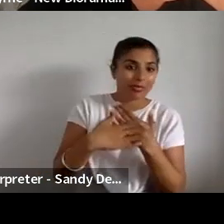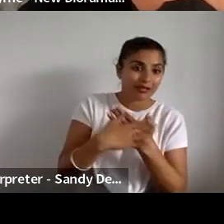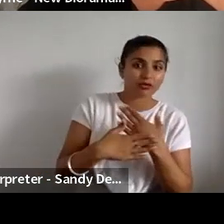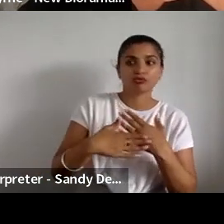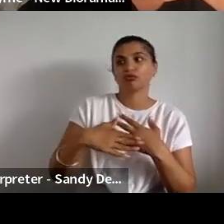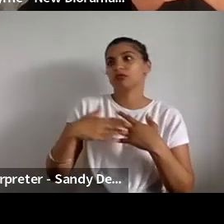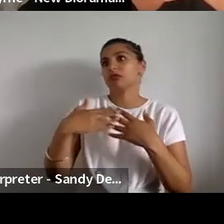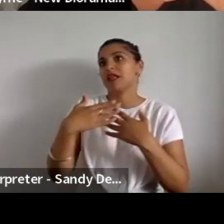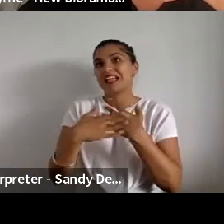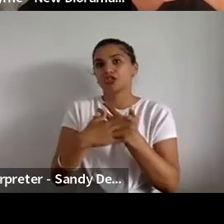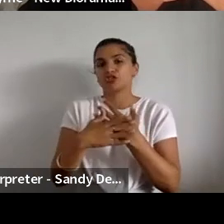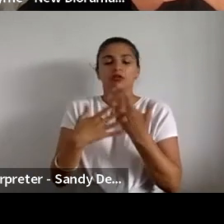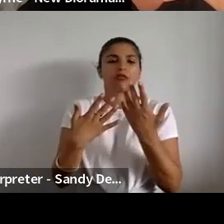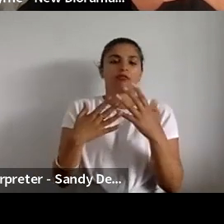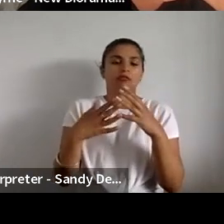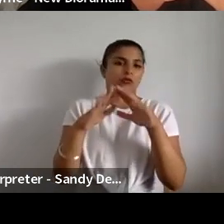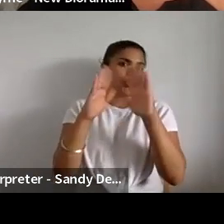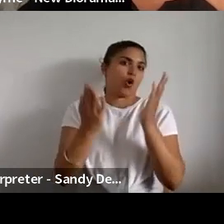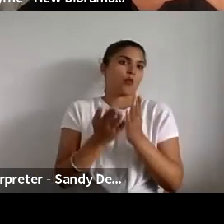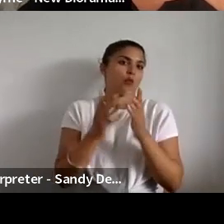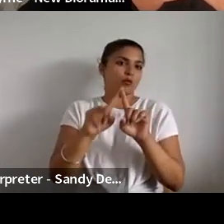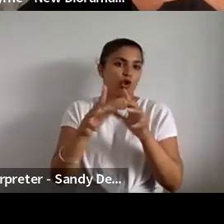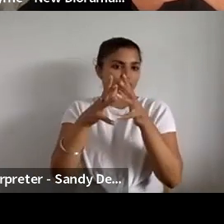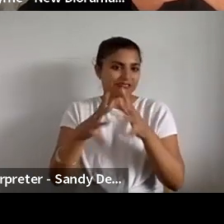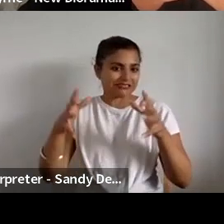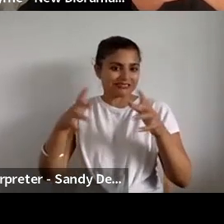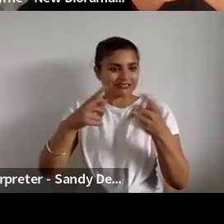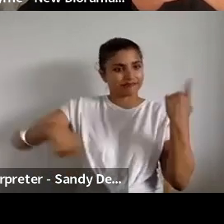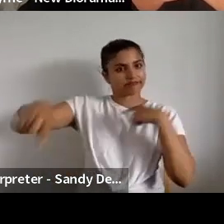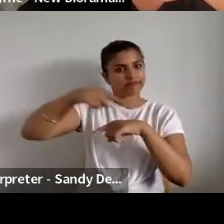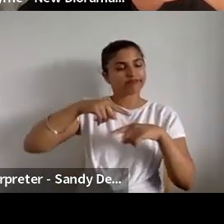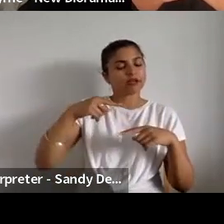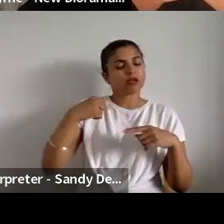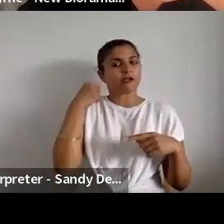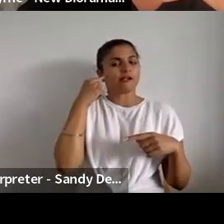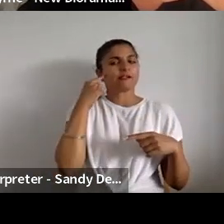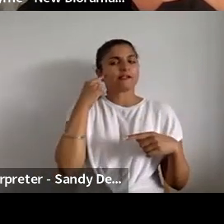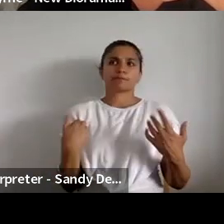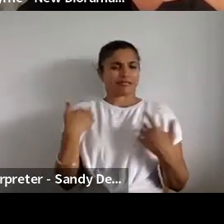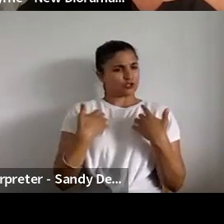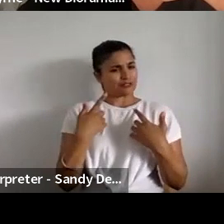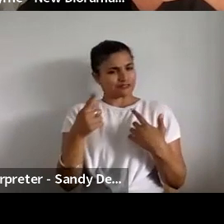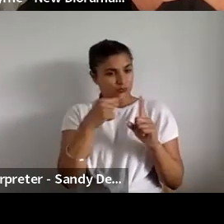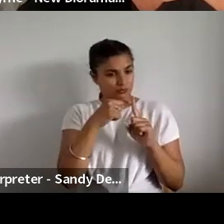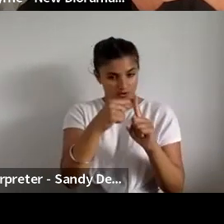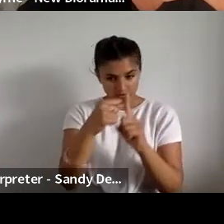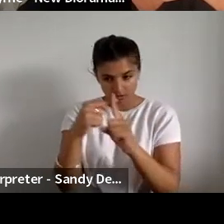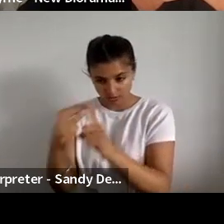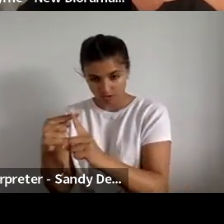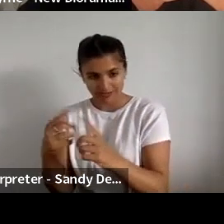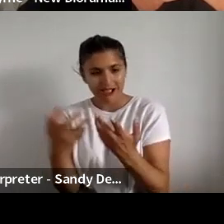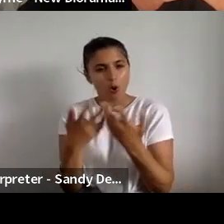global majority artists in different ways. And I'm really interested in that because, of course, the random element